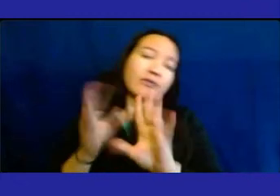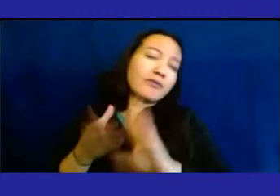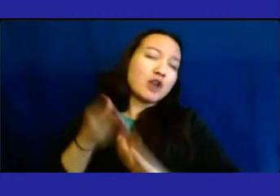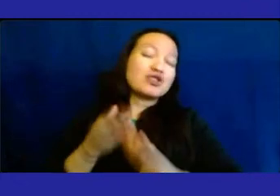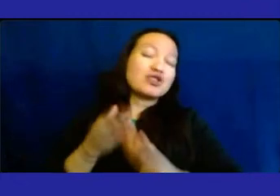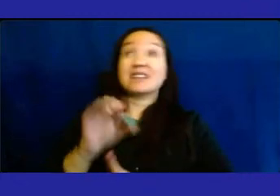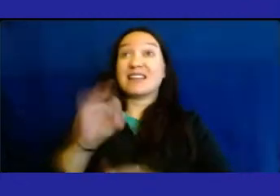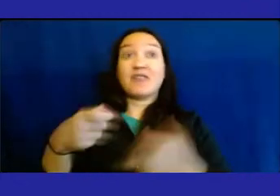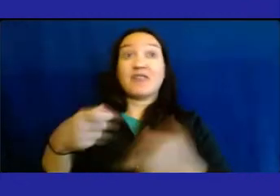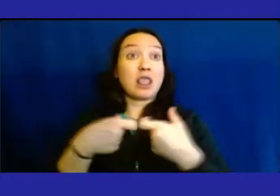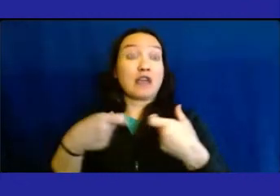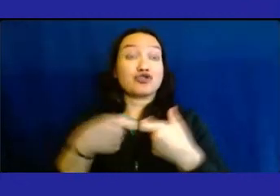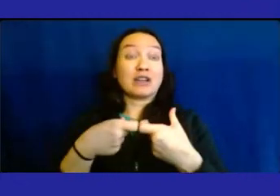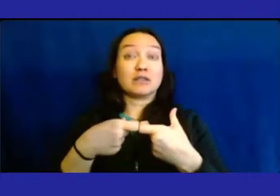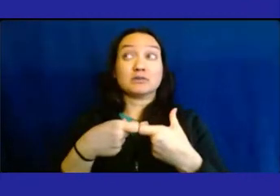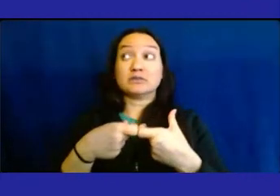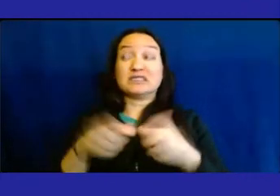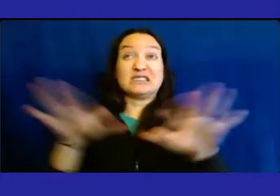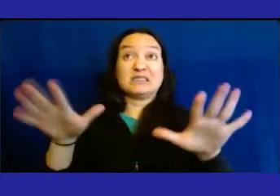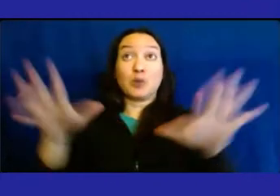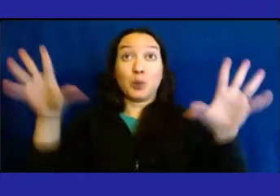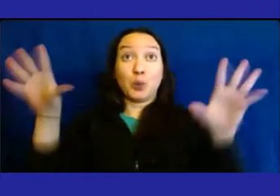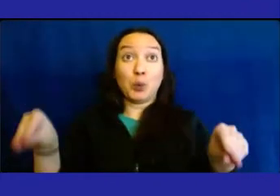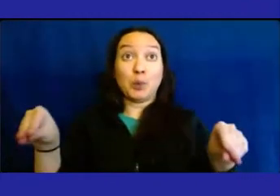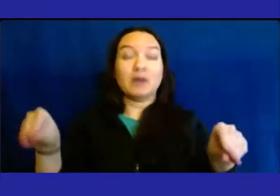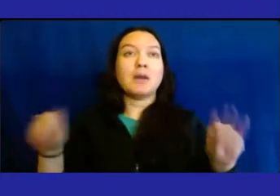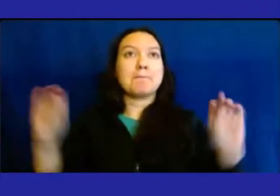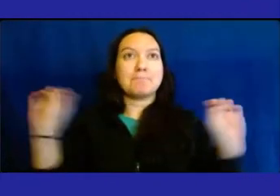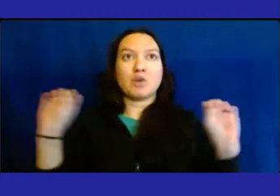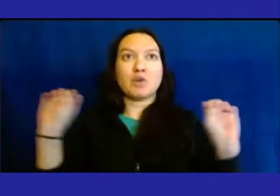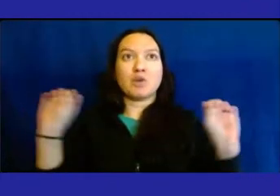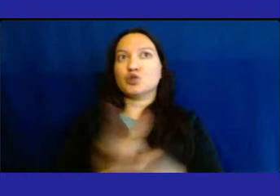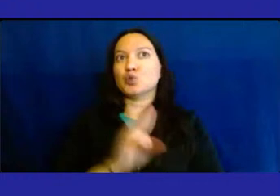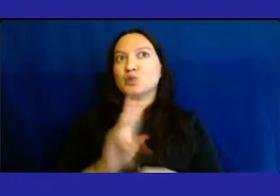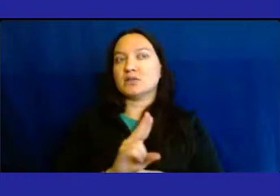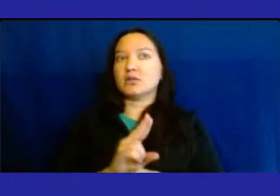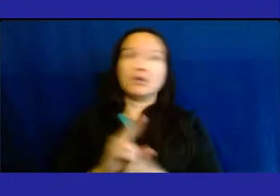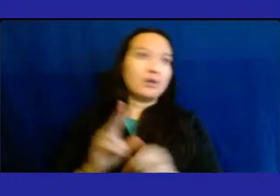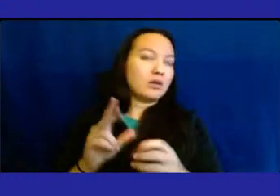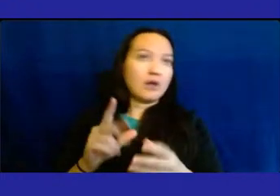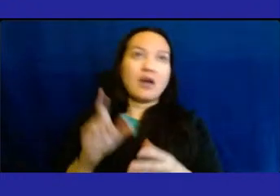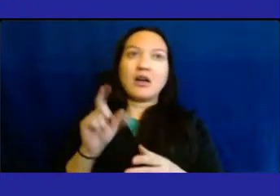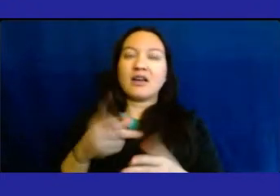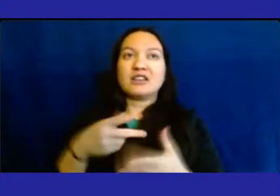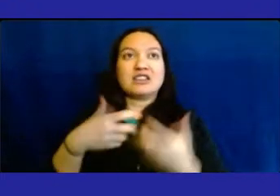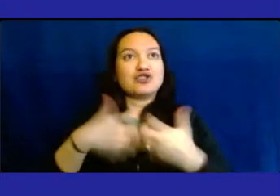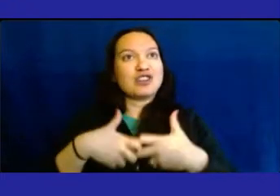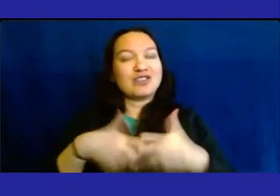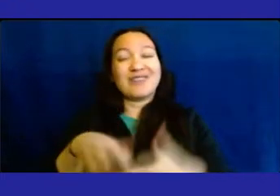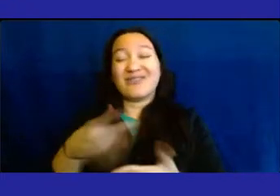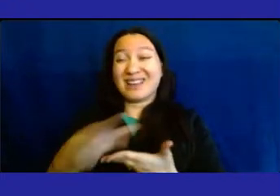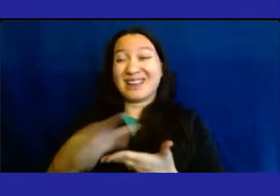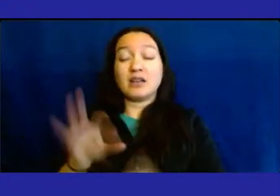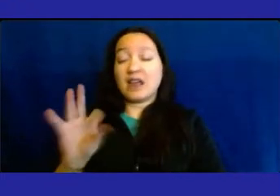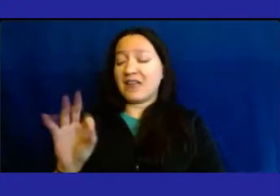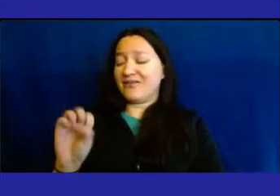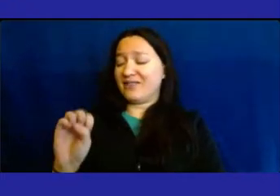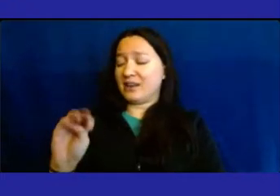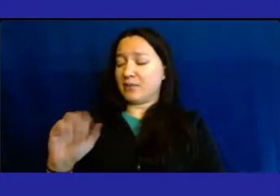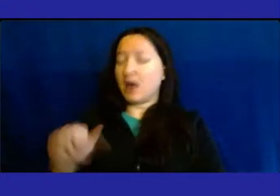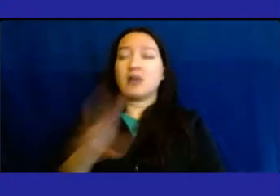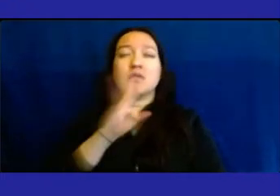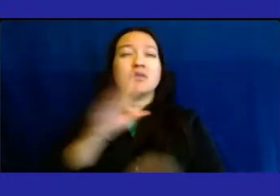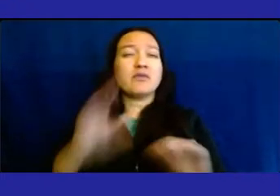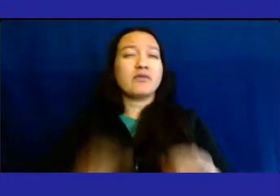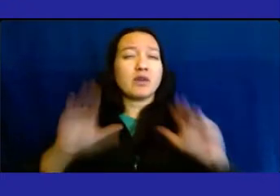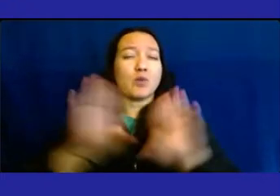electric grid is not available and emergency generators fail. A FEMA-funded flood wall, part of the